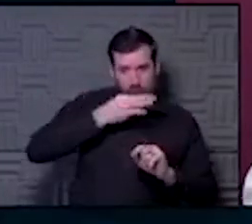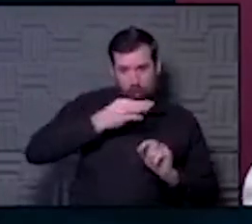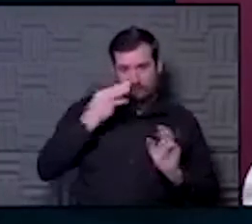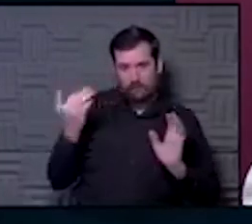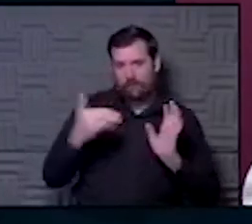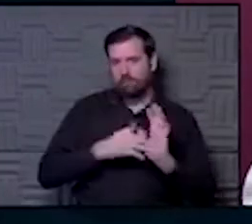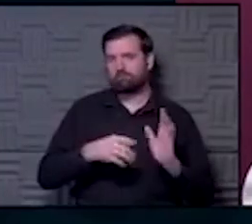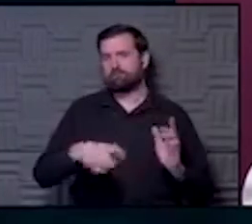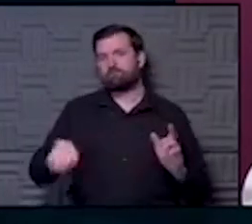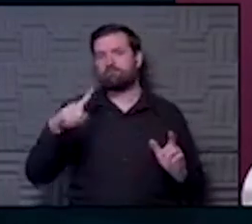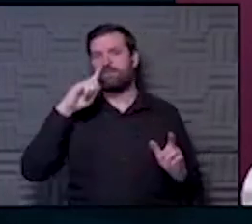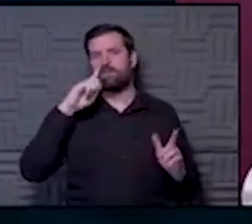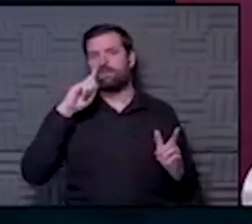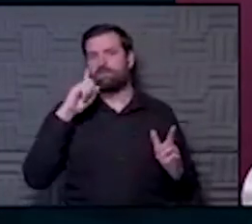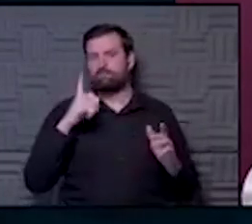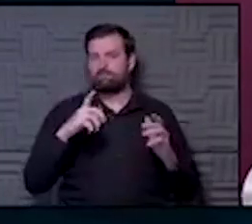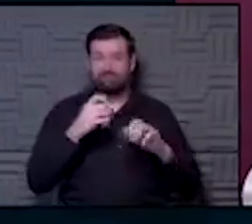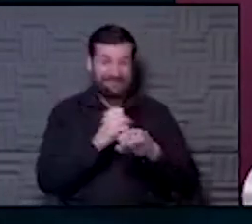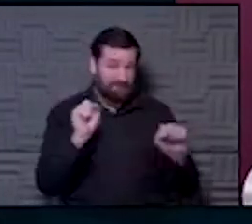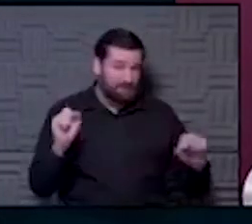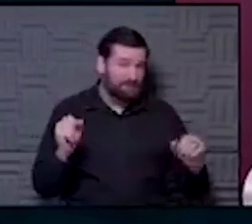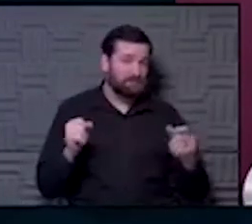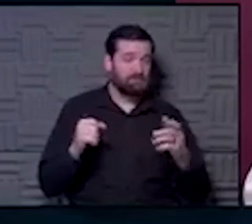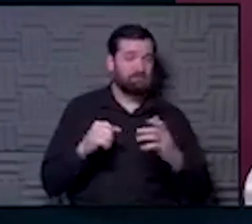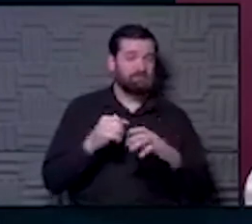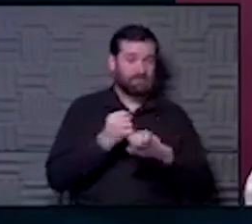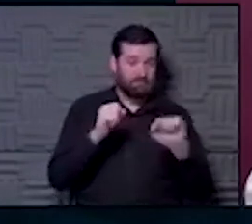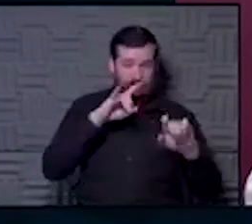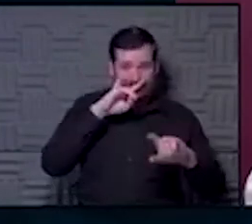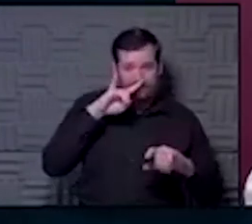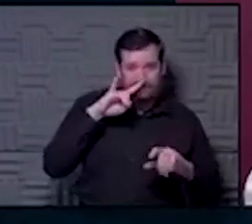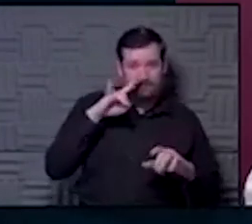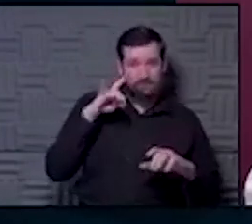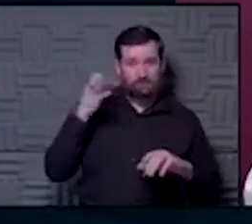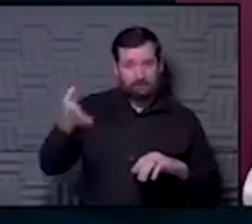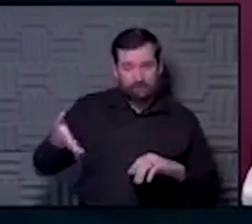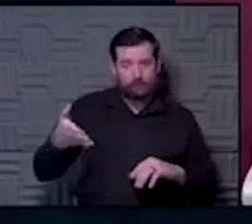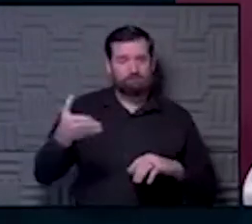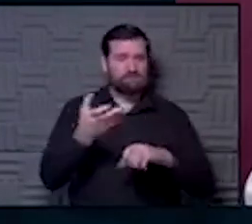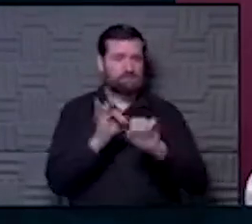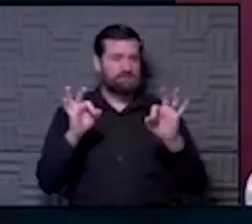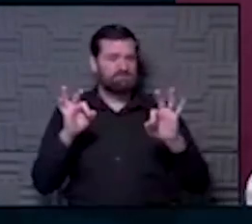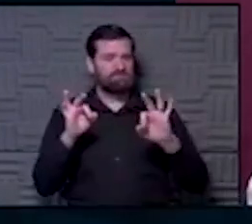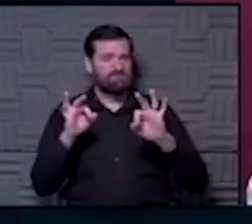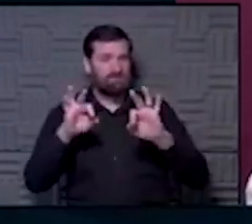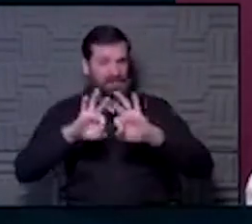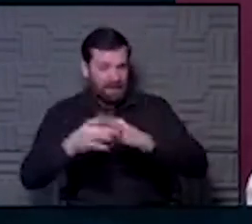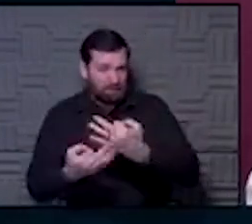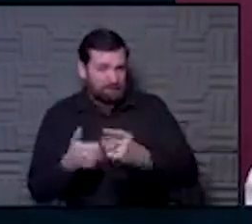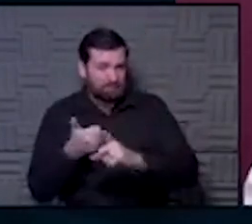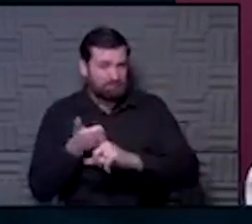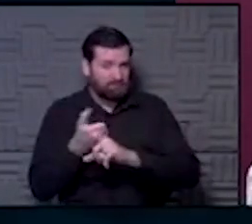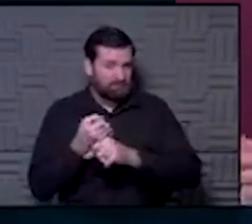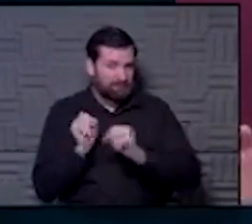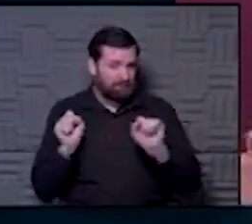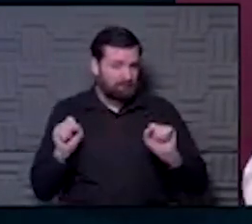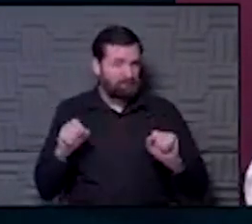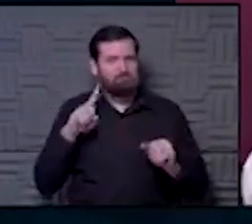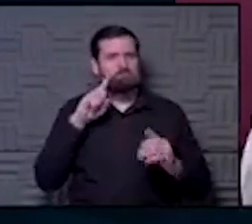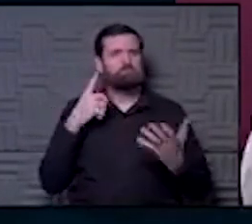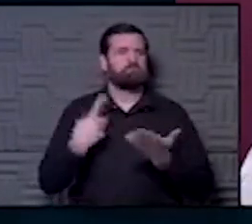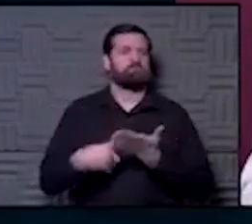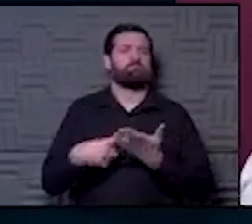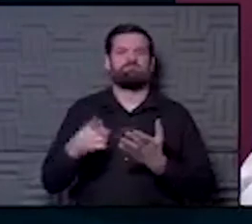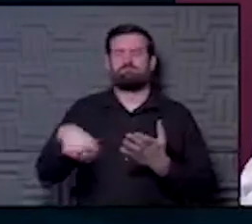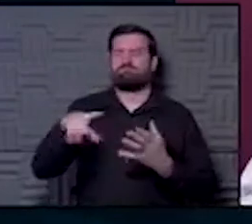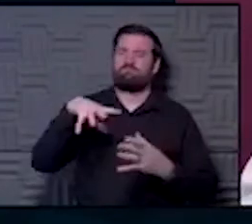What are your thoughts about the safety of schools and the safety of kids at schools and the safety of the families who have the kids at school? Talk to us a little bit about that. You